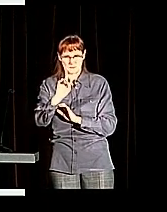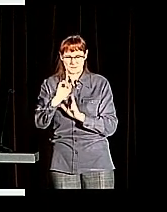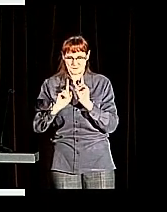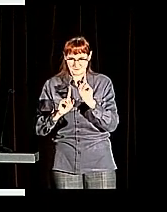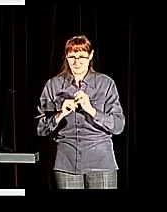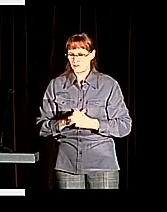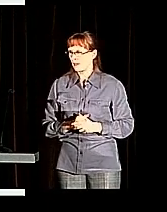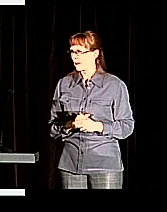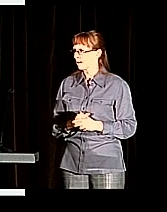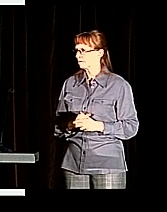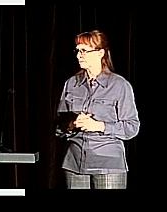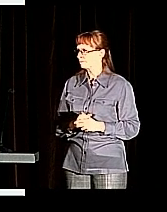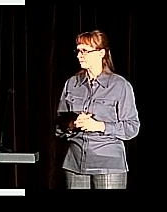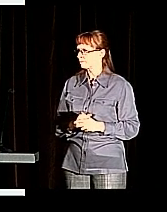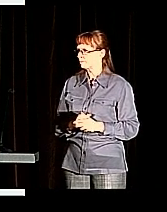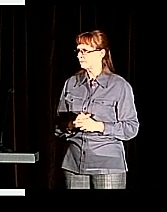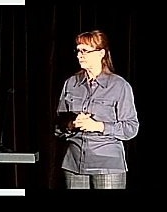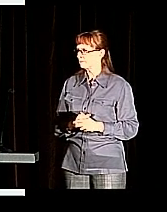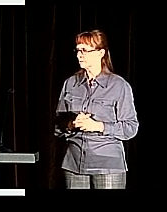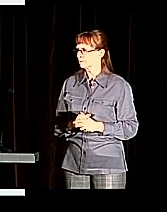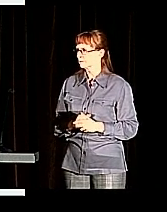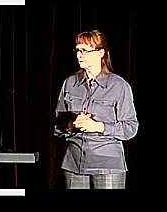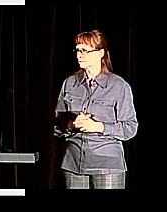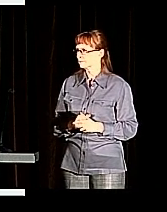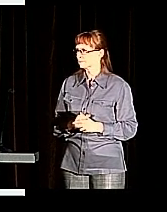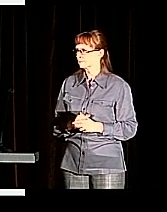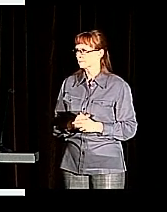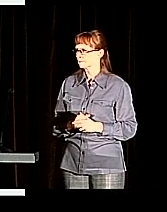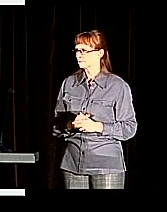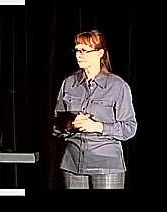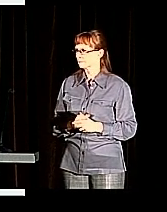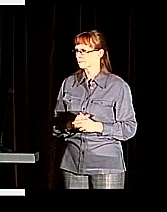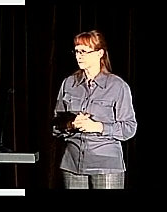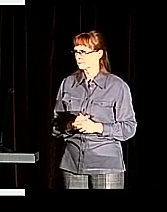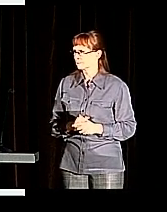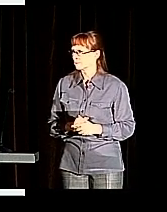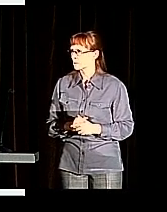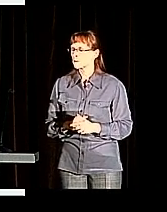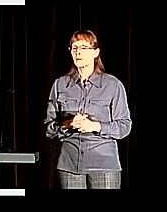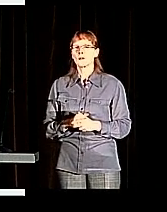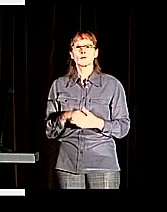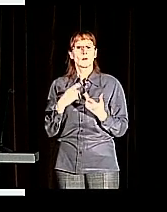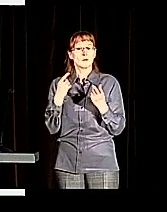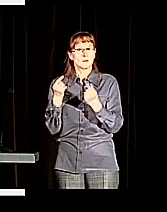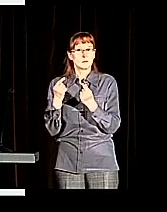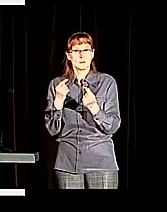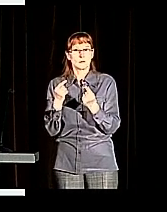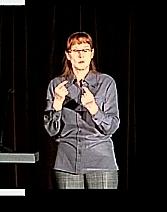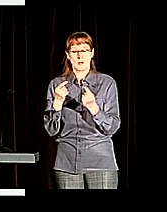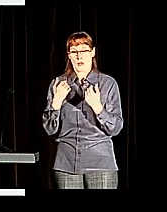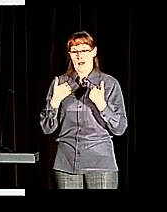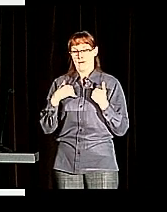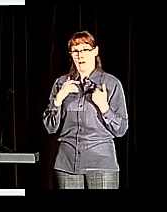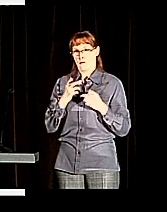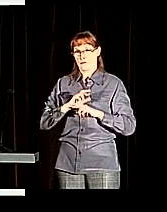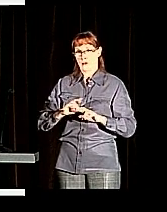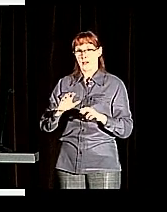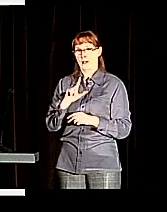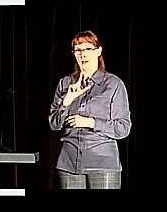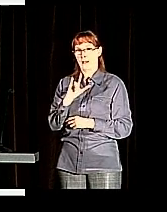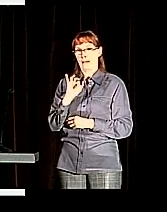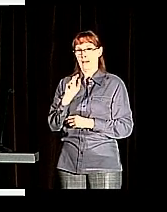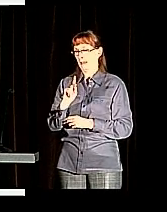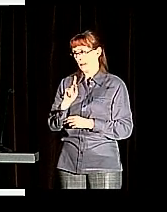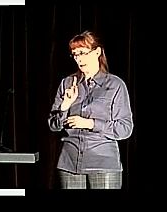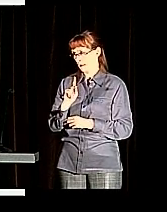see this better. I'll show you a picture later. But how we ended up doing things is we provided the links you can see over